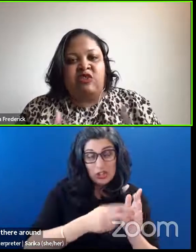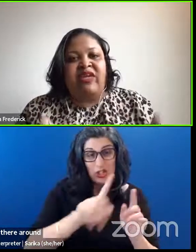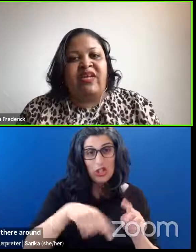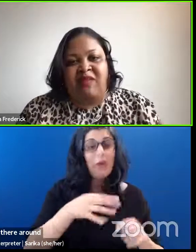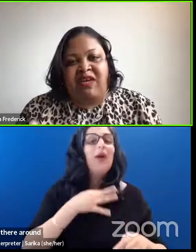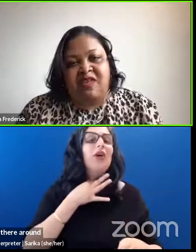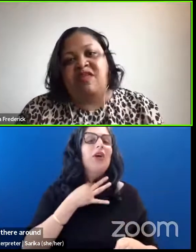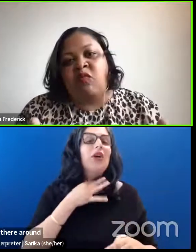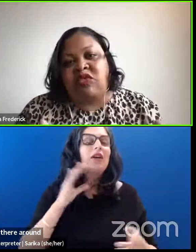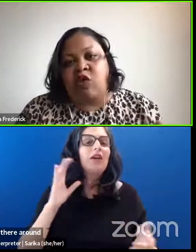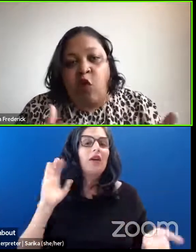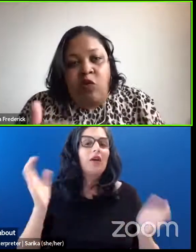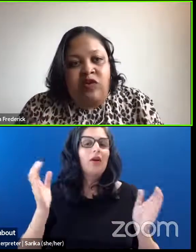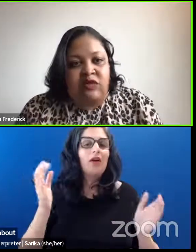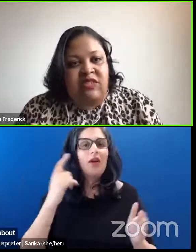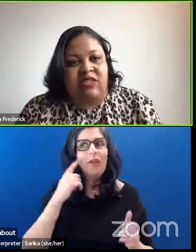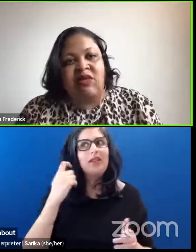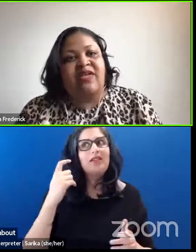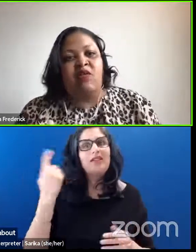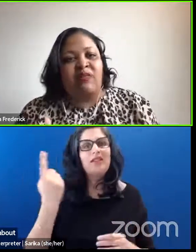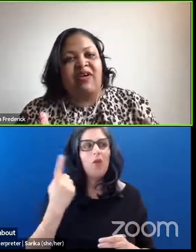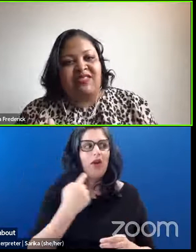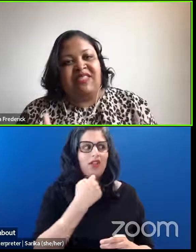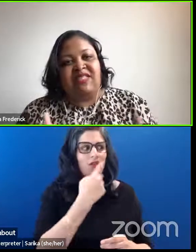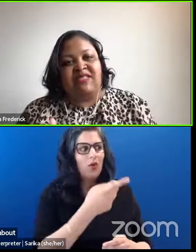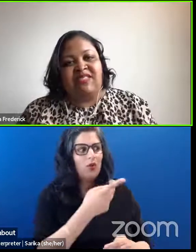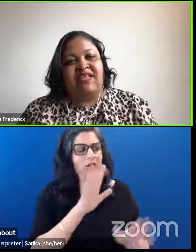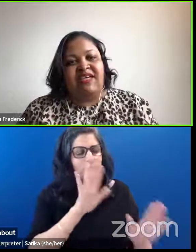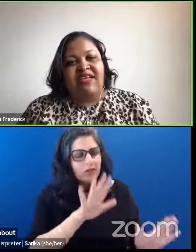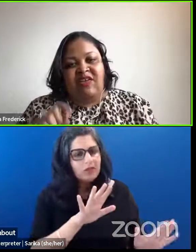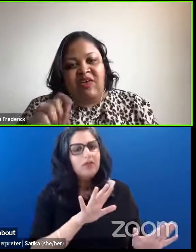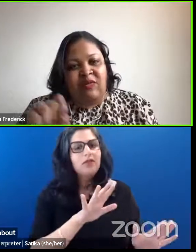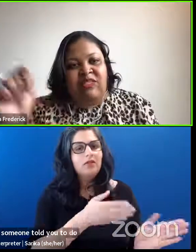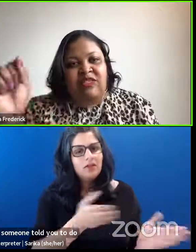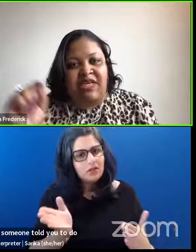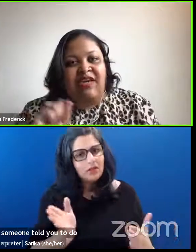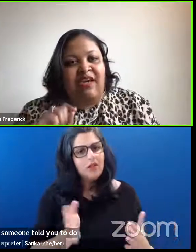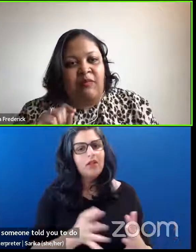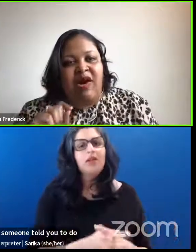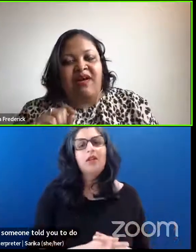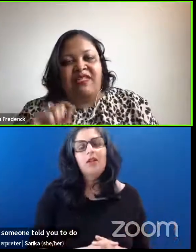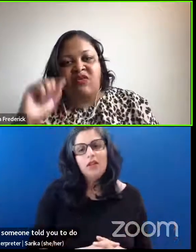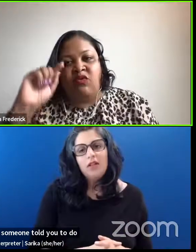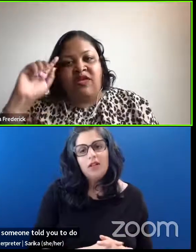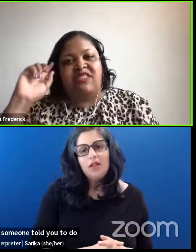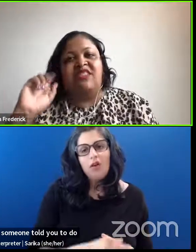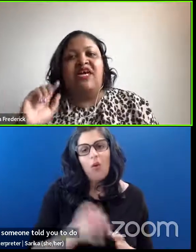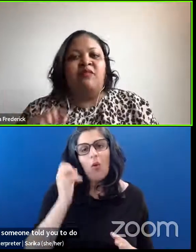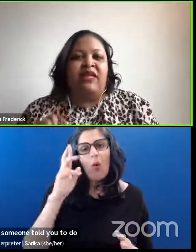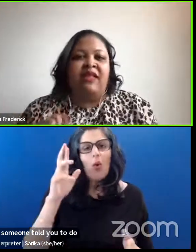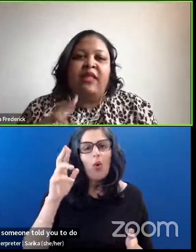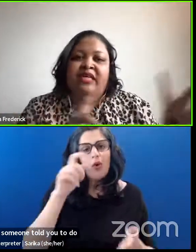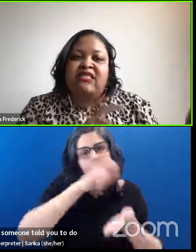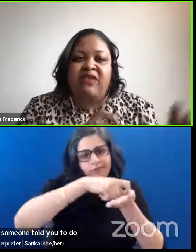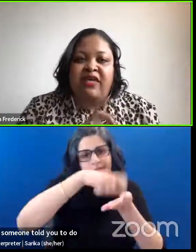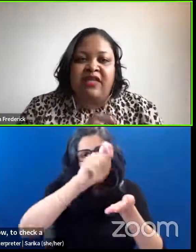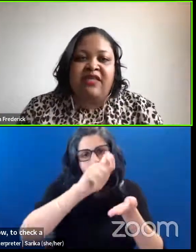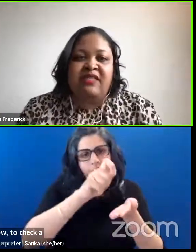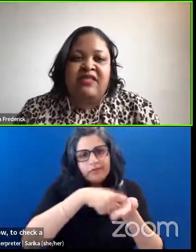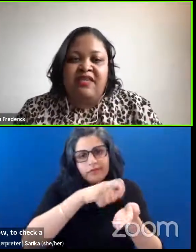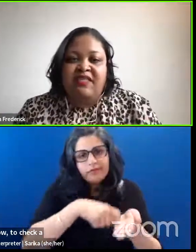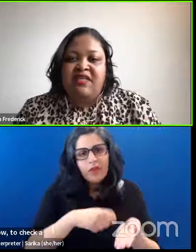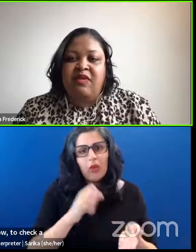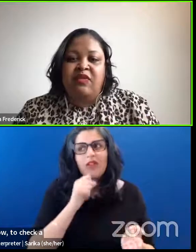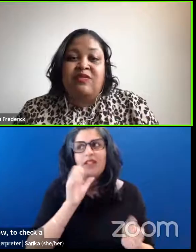versus doing it because someone told you to do it, or because it's, you know, to check a box or to not be classified